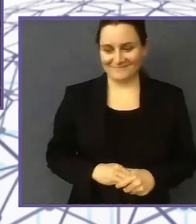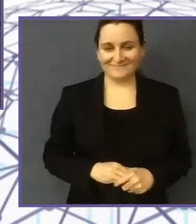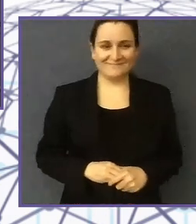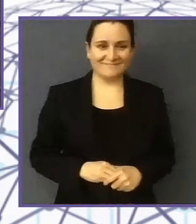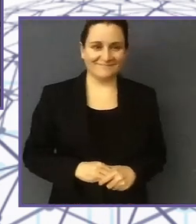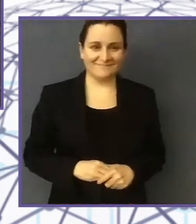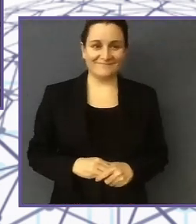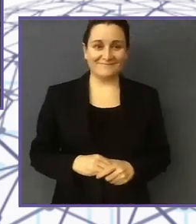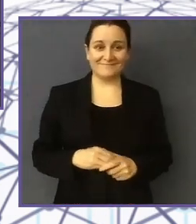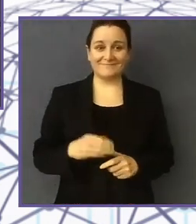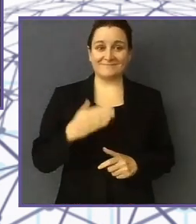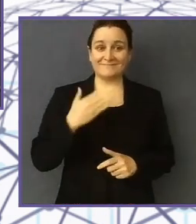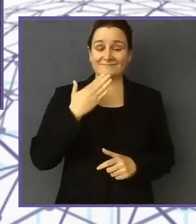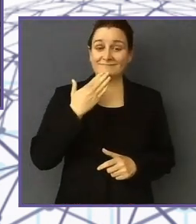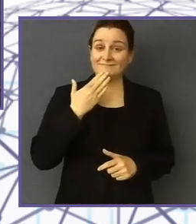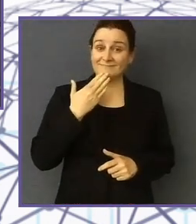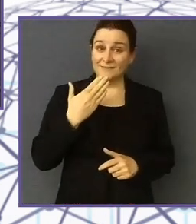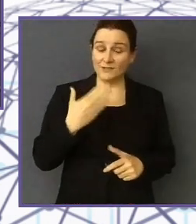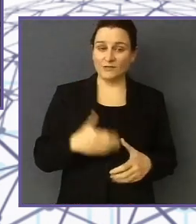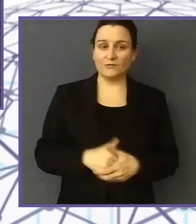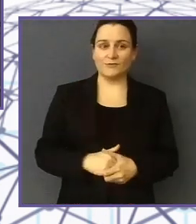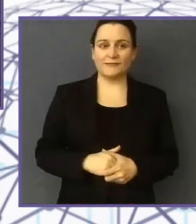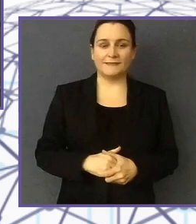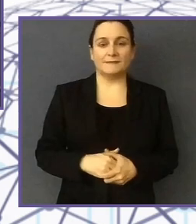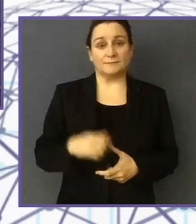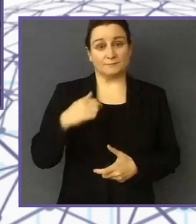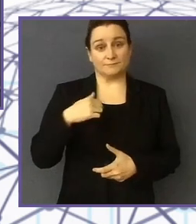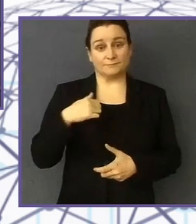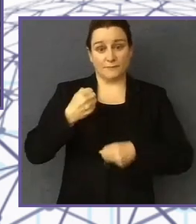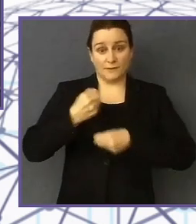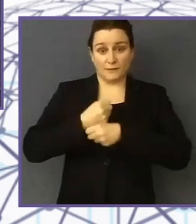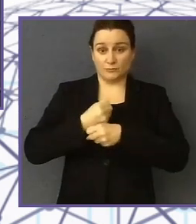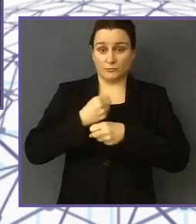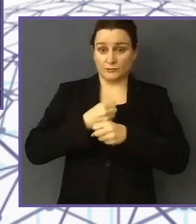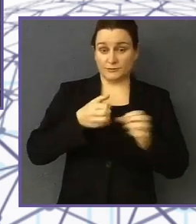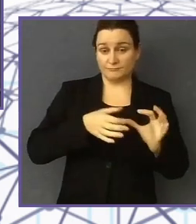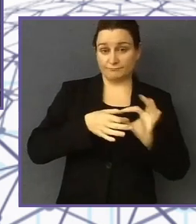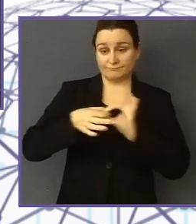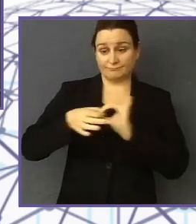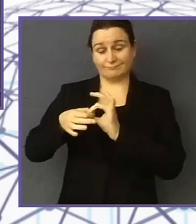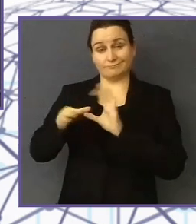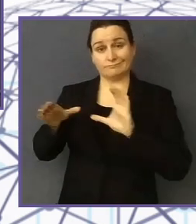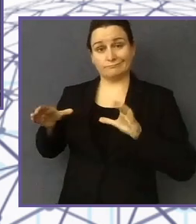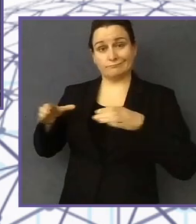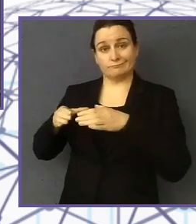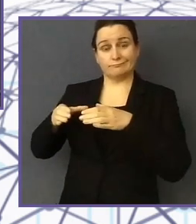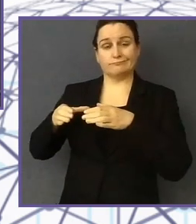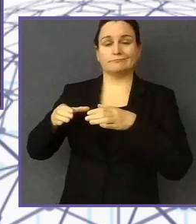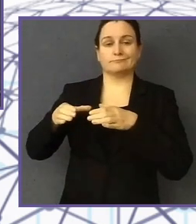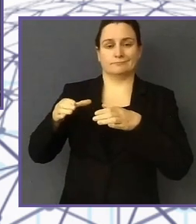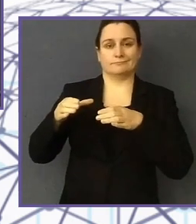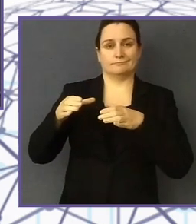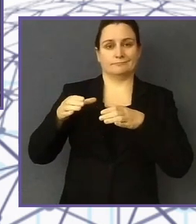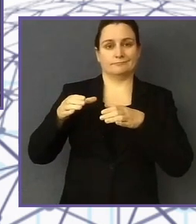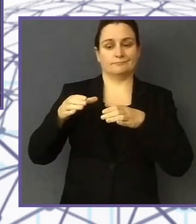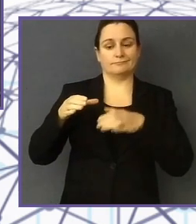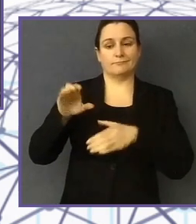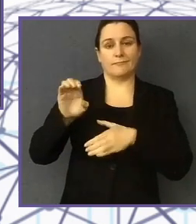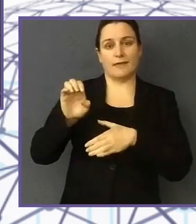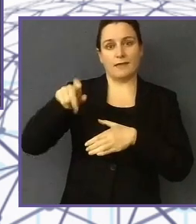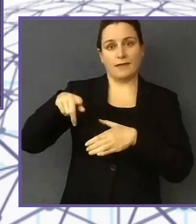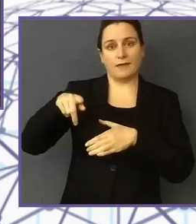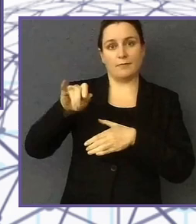Africa, which is a network of people suffering for Epilepsy and also a network of neurologists,